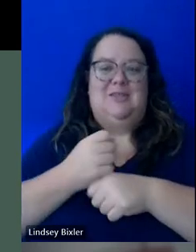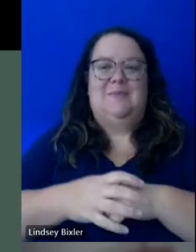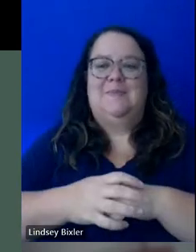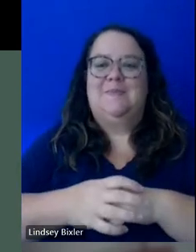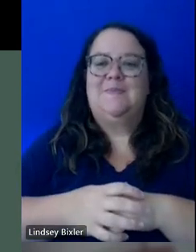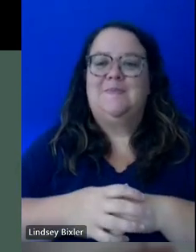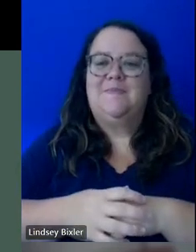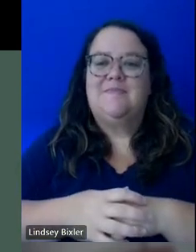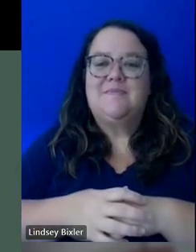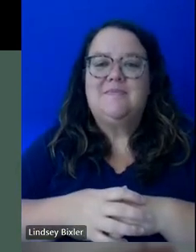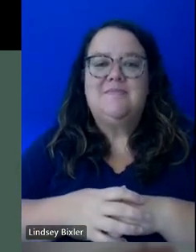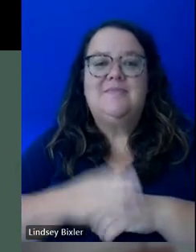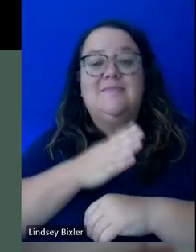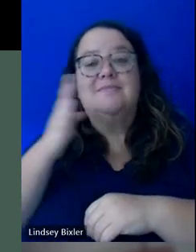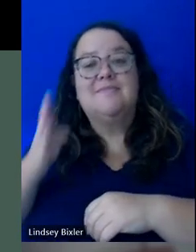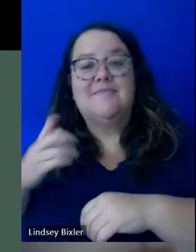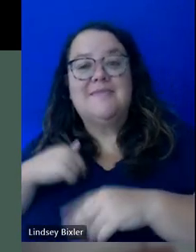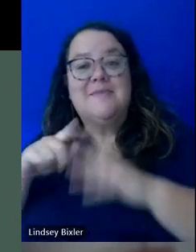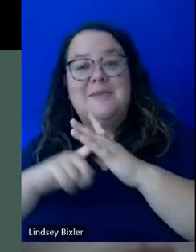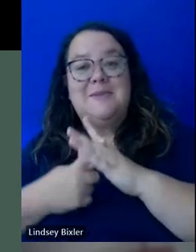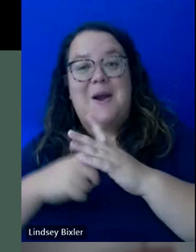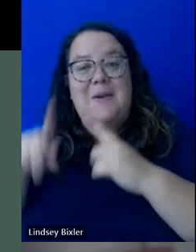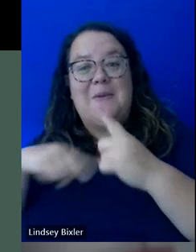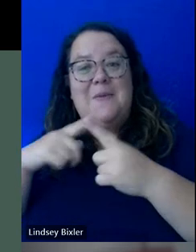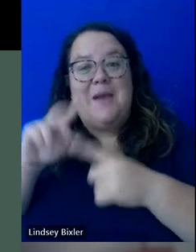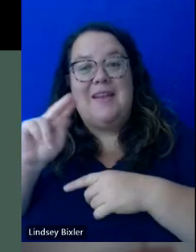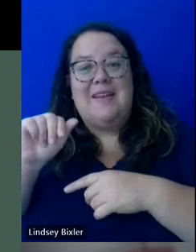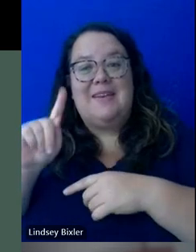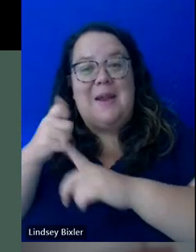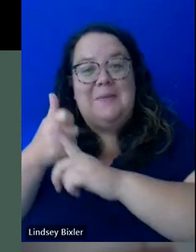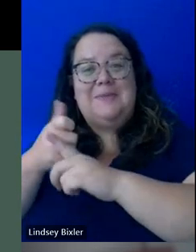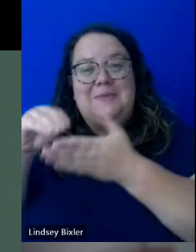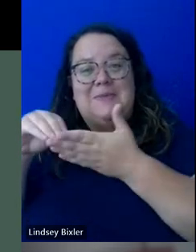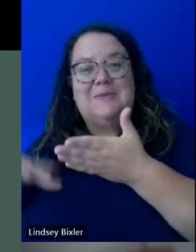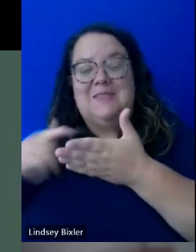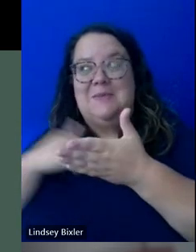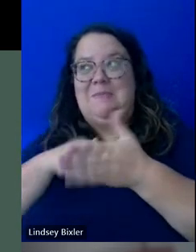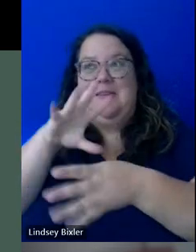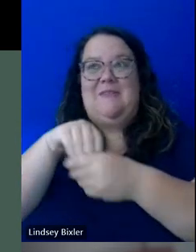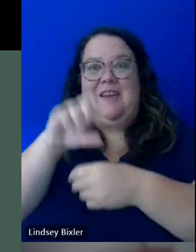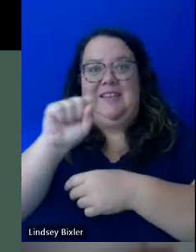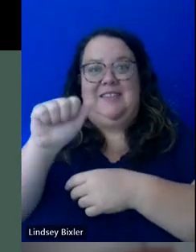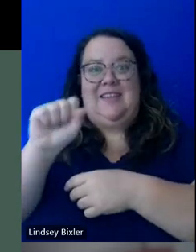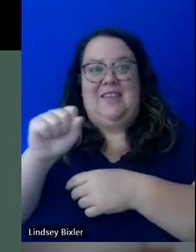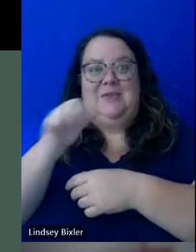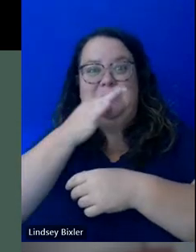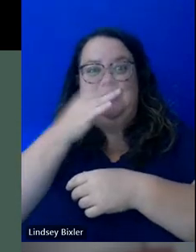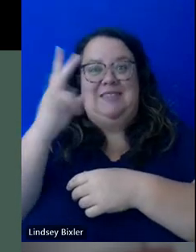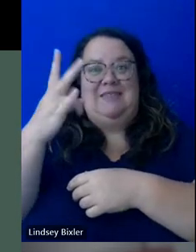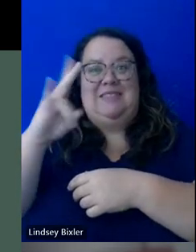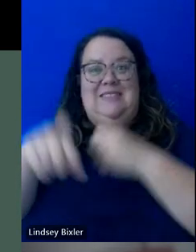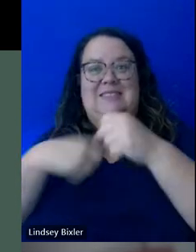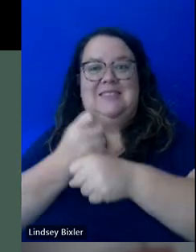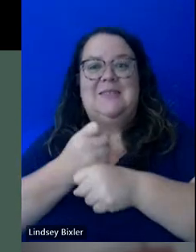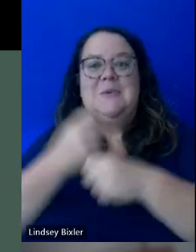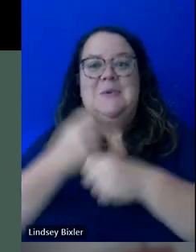And I started when Nate was a student. And so I've been in SAS for going on 17 years myself. So we